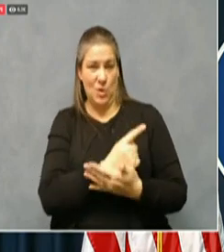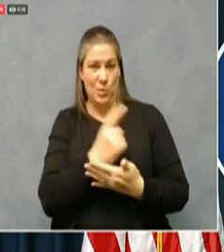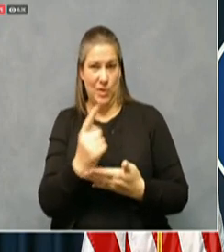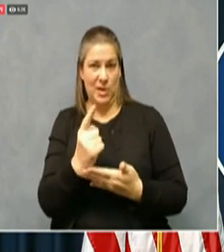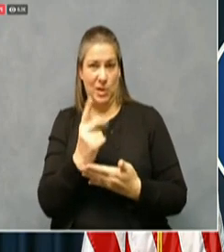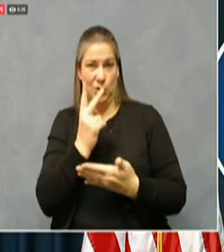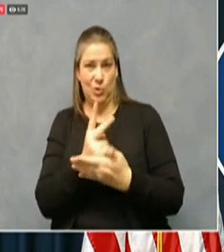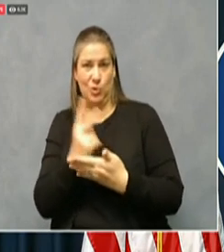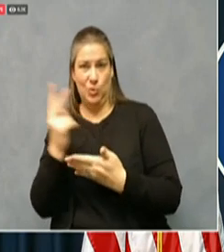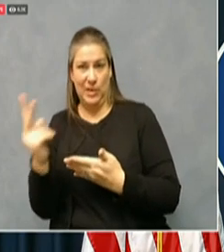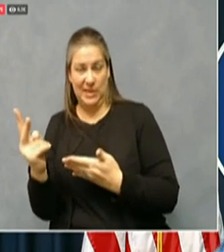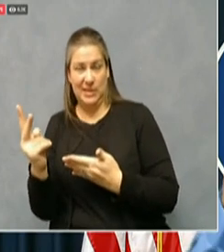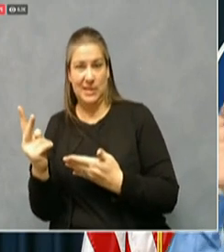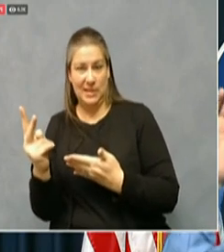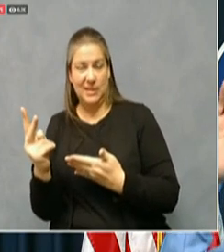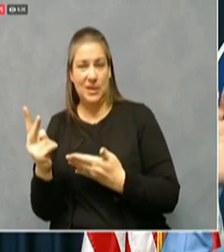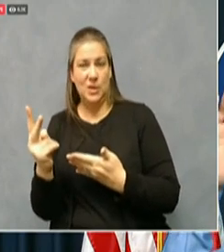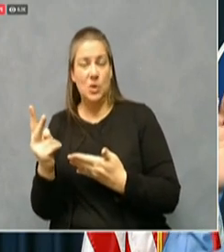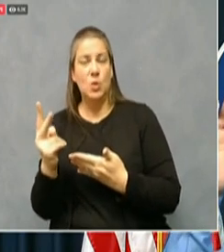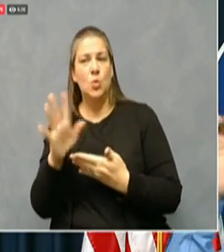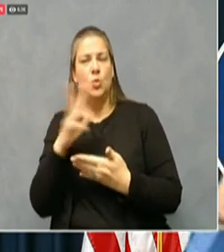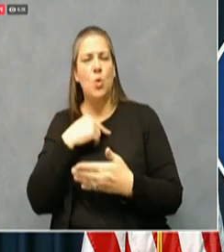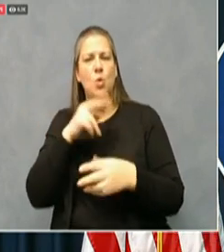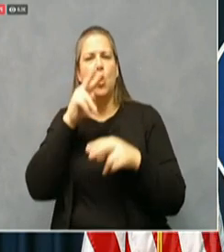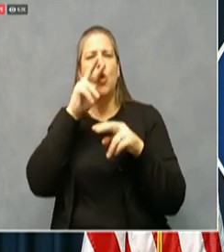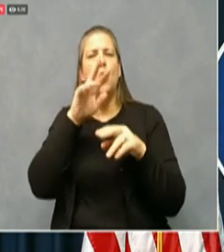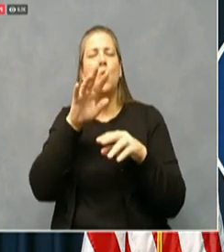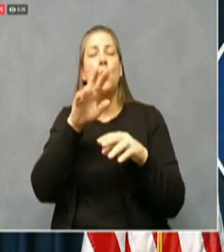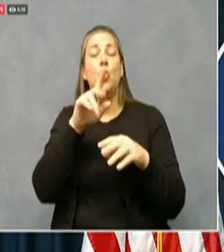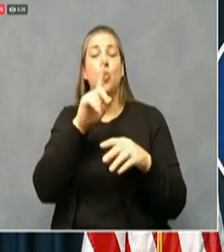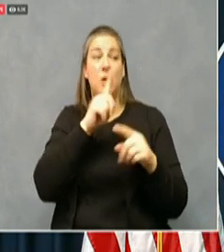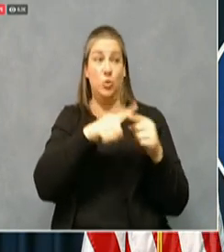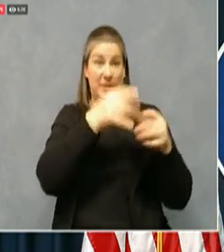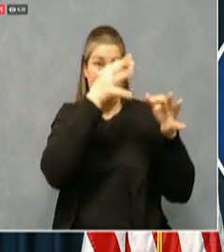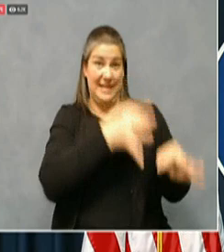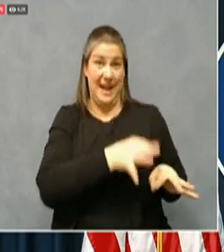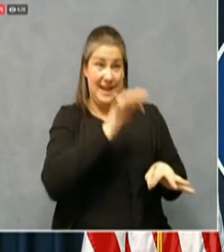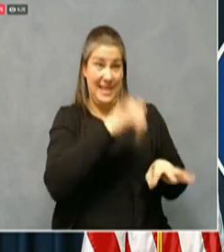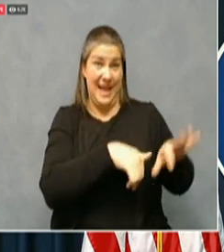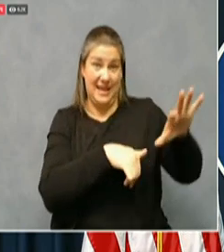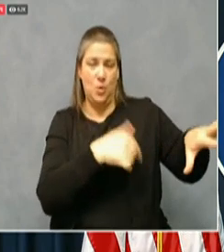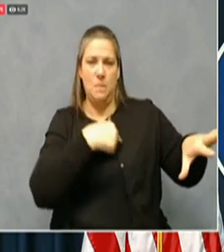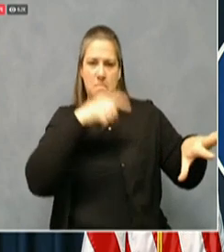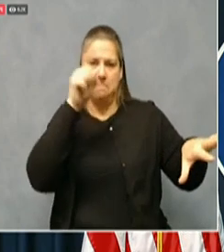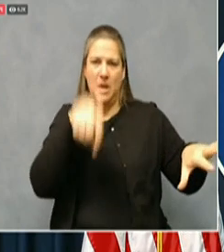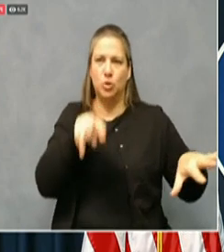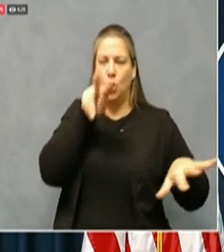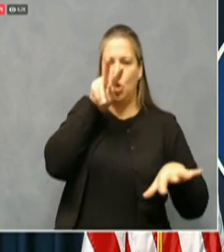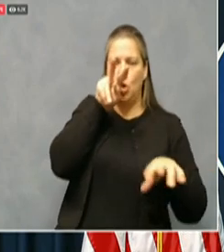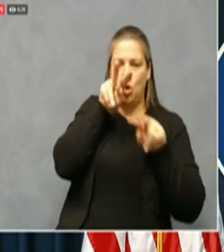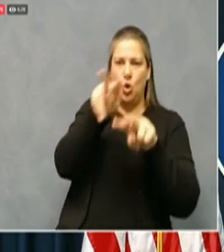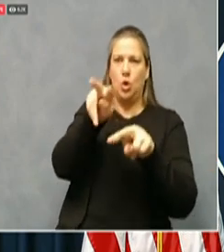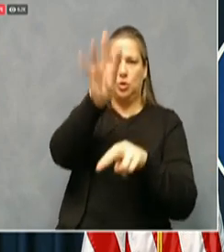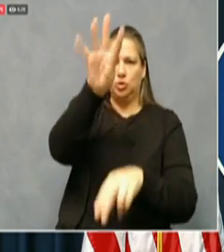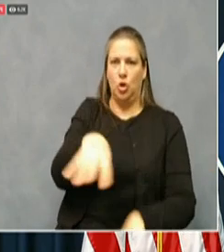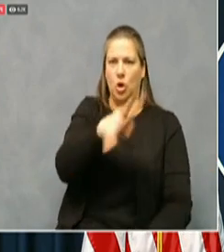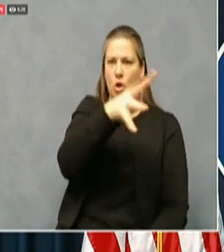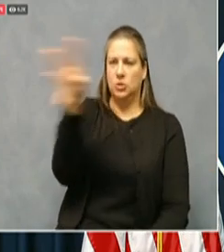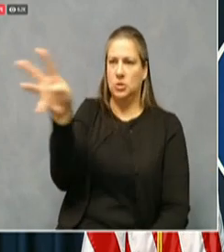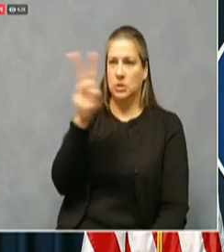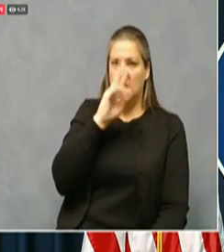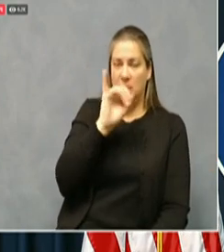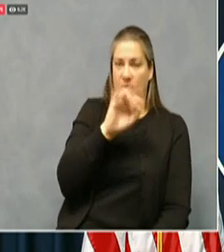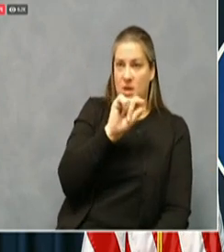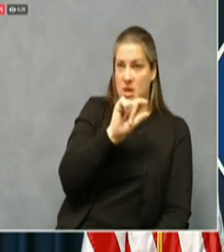before. So when we look at that stair stepper chart on Monday, we'll start, I believe, seeing a little, uh,